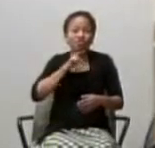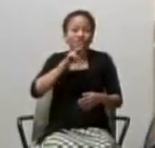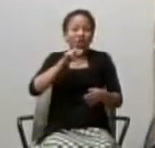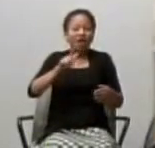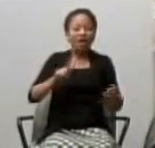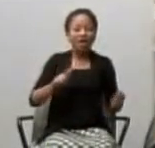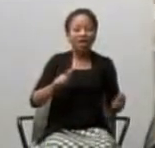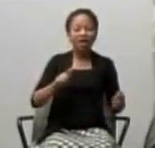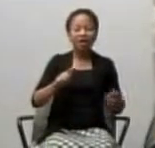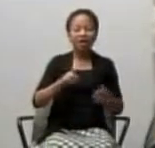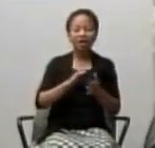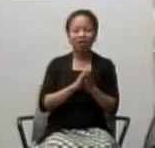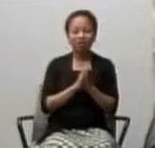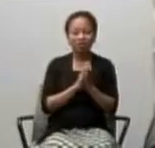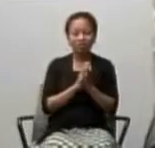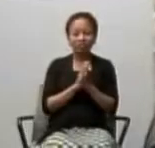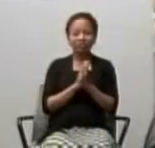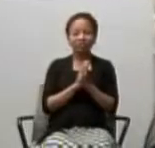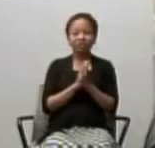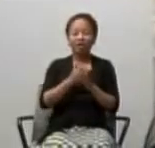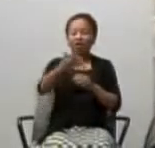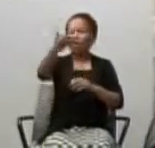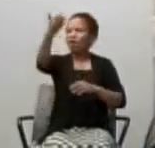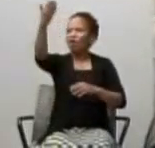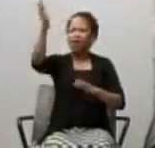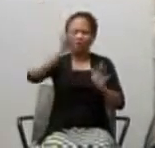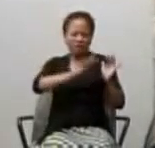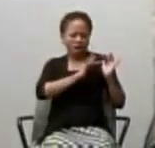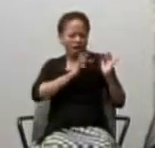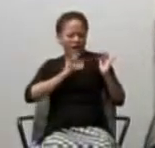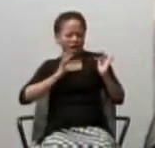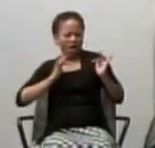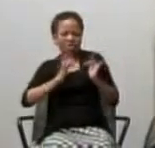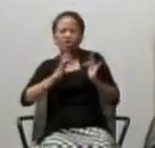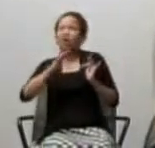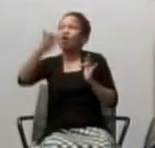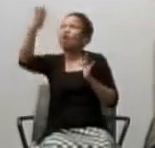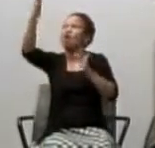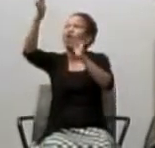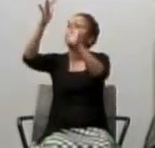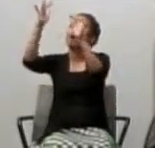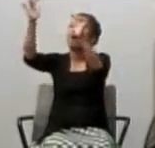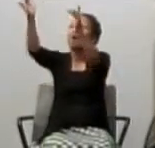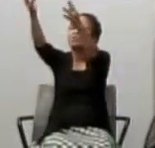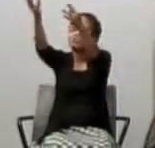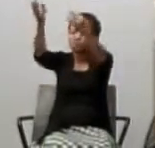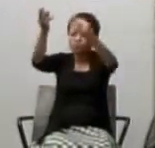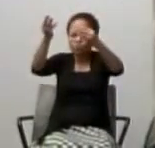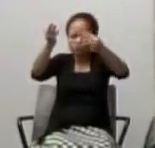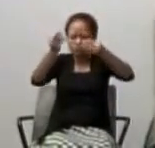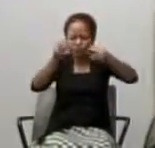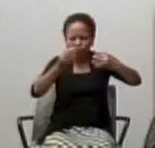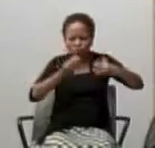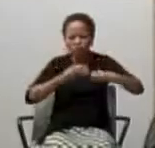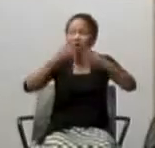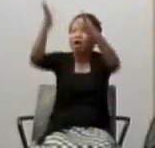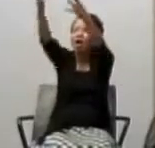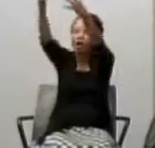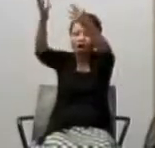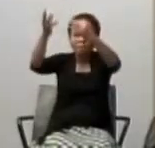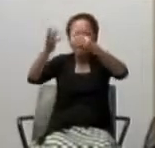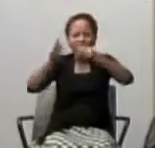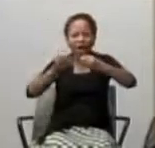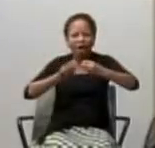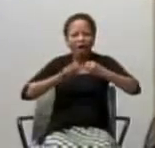God's heart poured out over and over again to us? Inviting us to